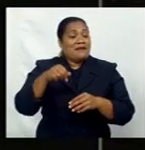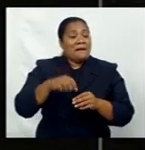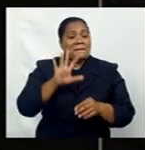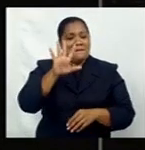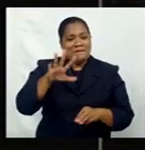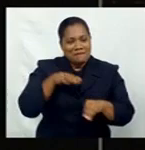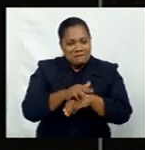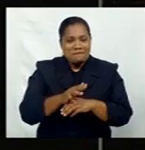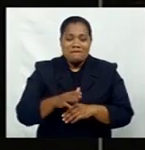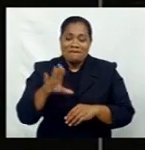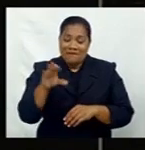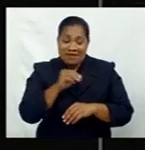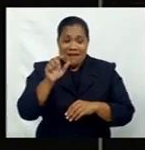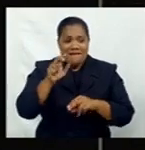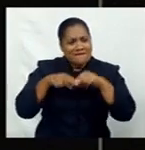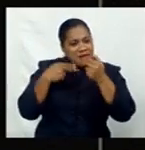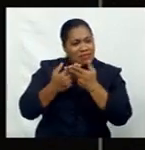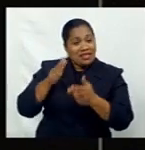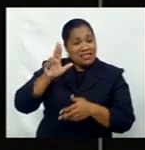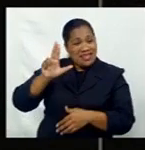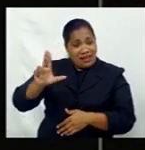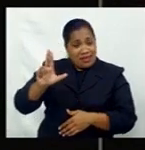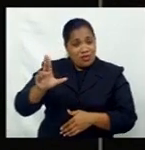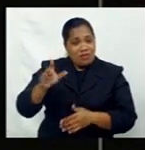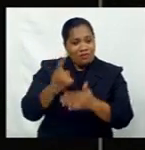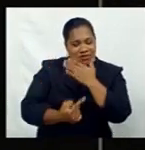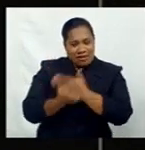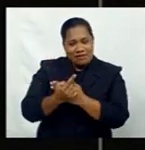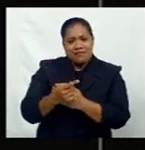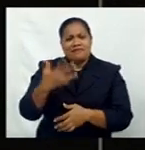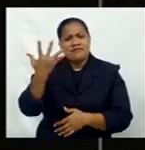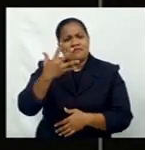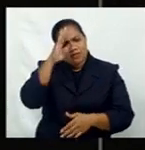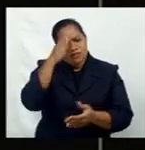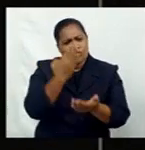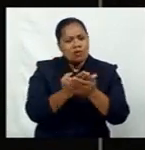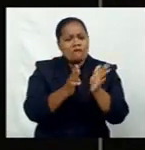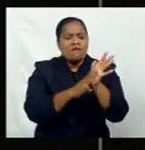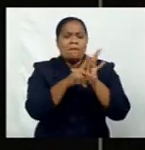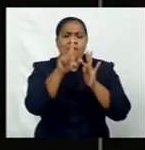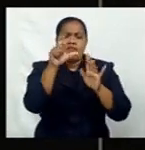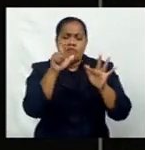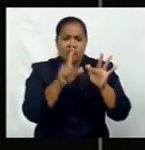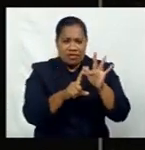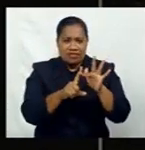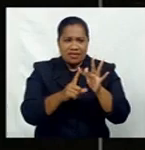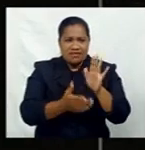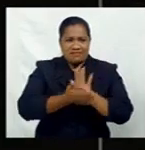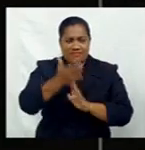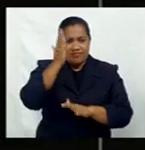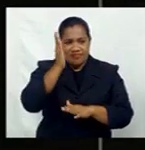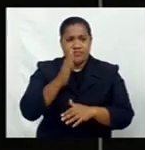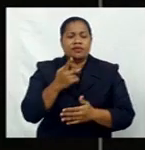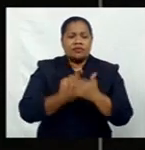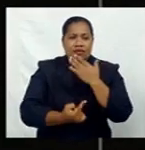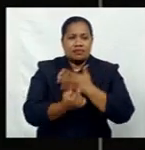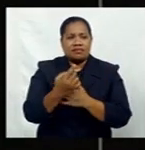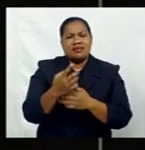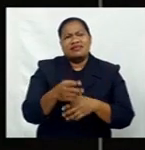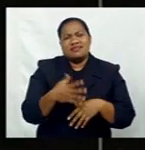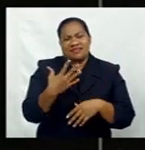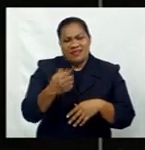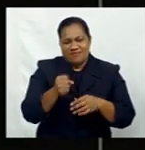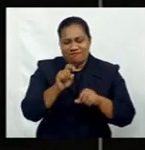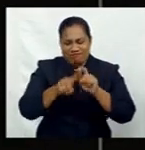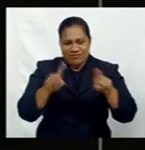from family in the Lau group has made 15 students of Modei Secondary School susceptible to various psychological issues. These